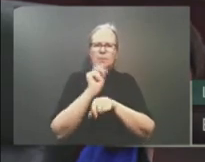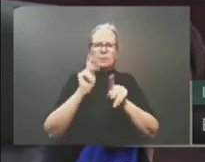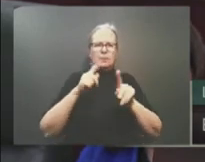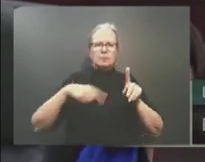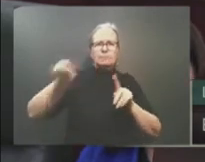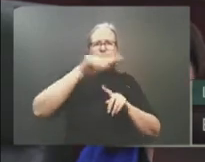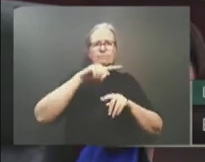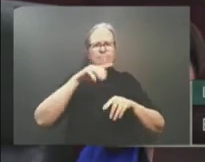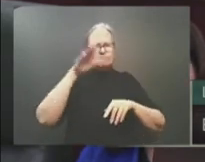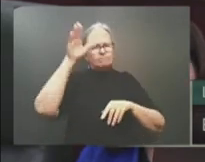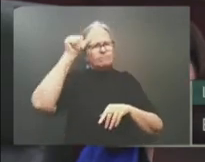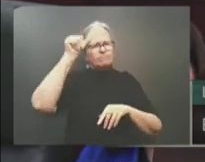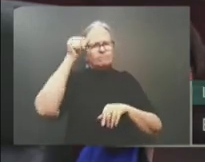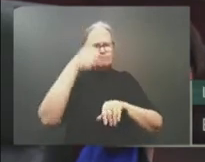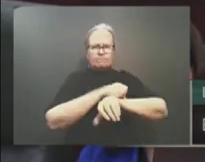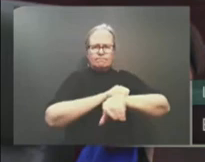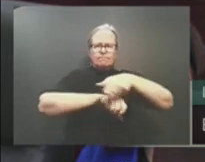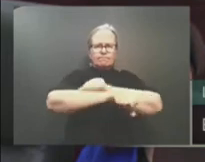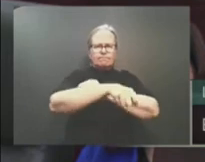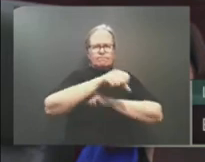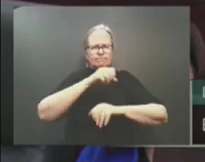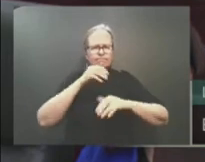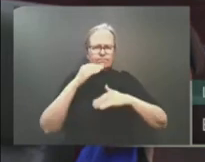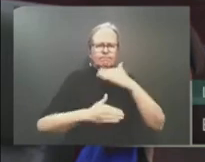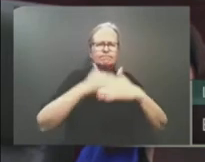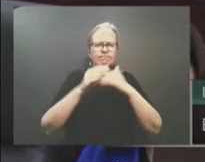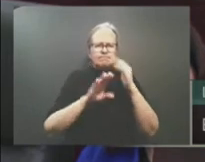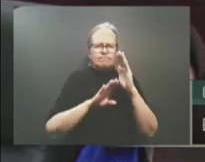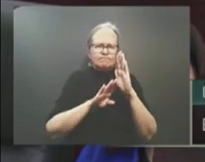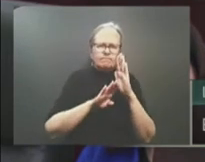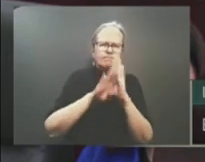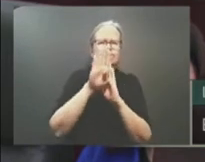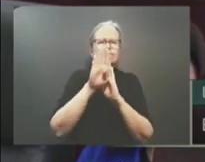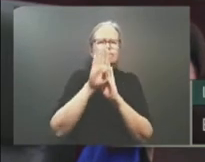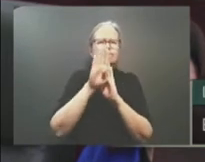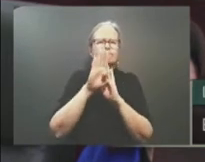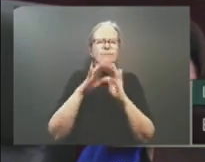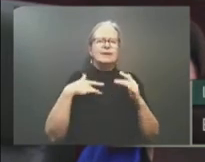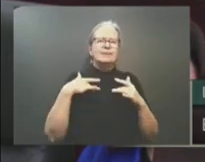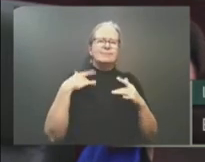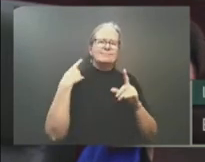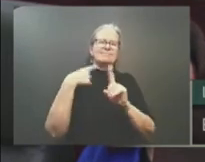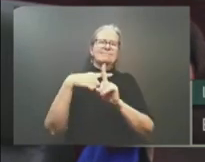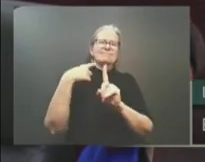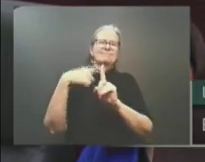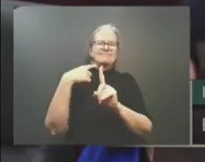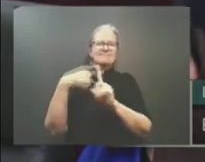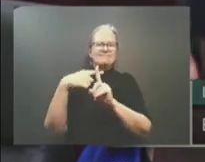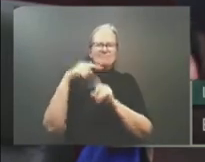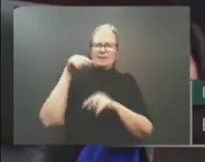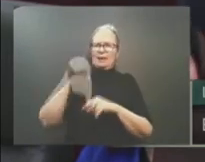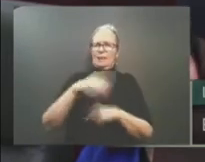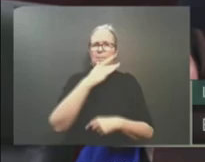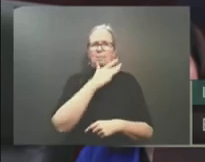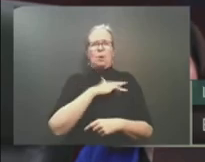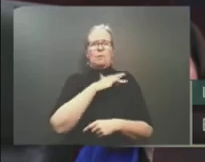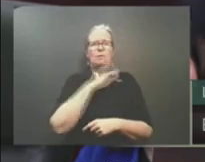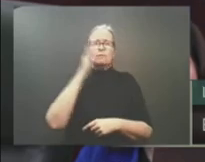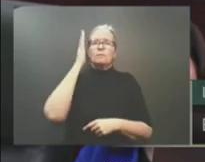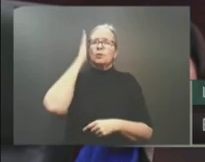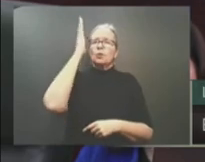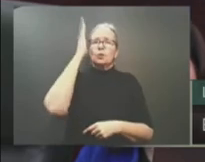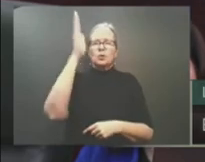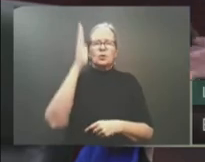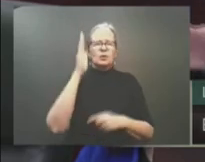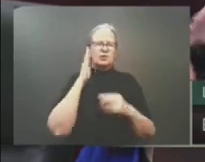and I couldn't be more optimistic and hopeful about the future of this province. In fact, Mr. Speaker, I believe Alberta's